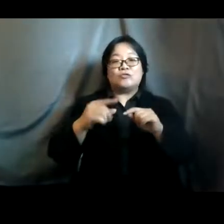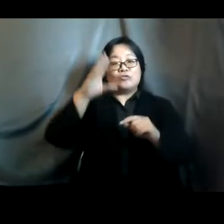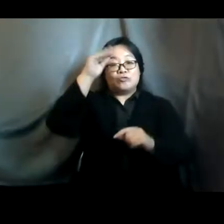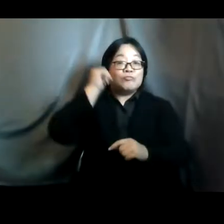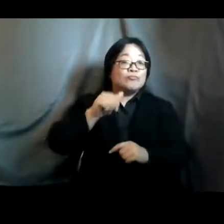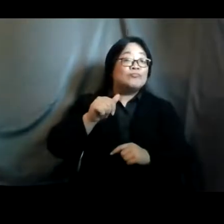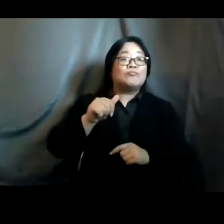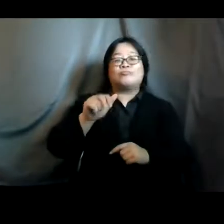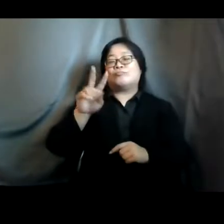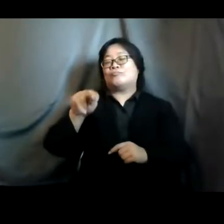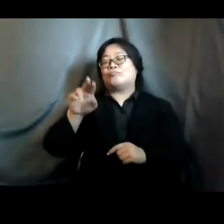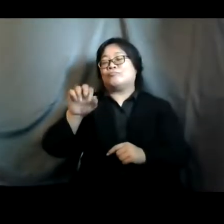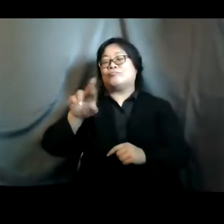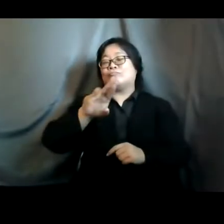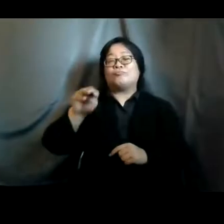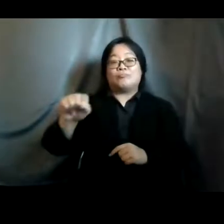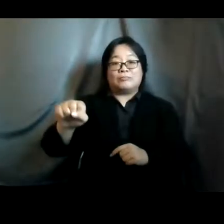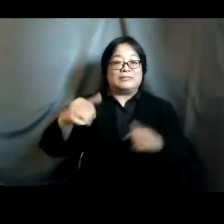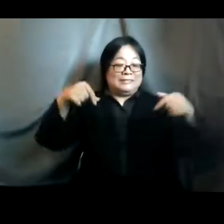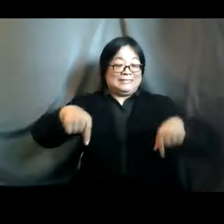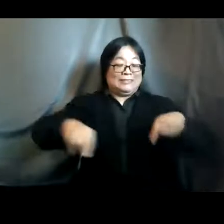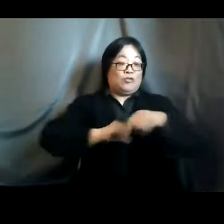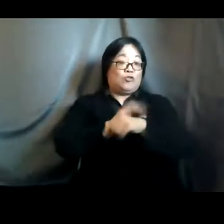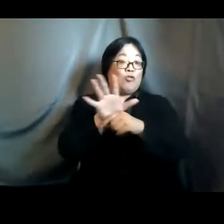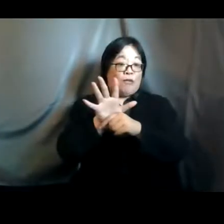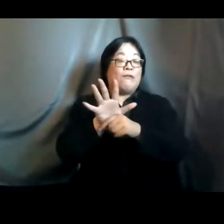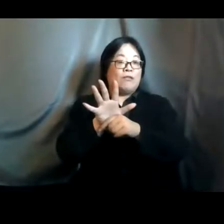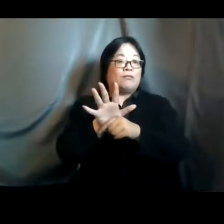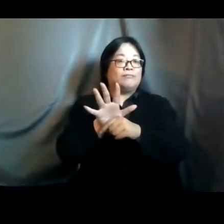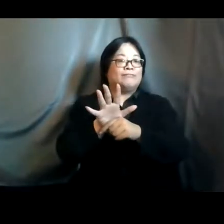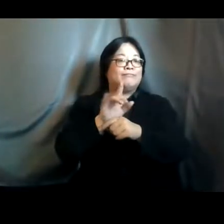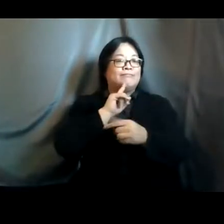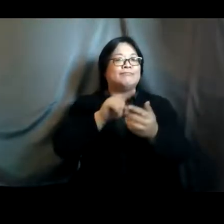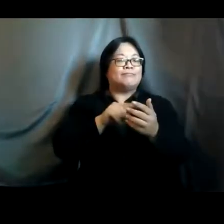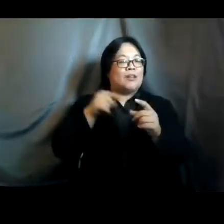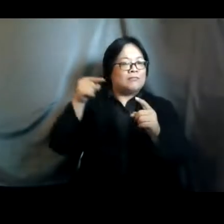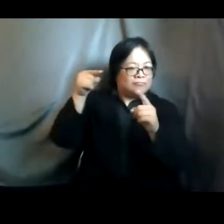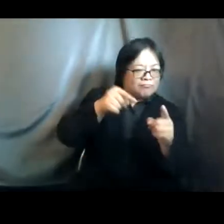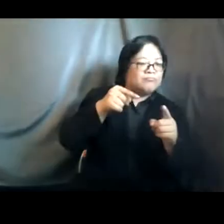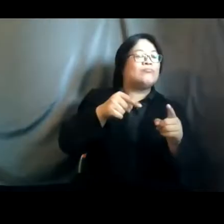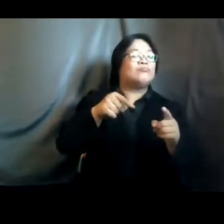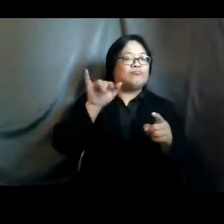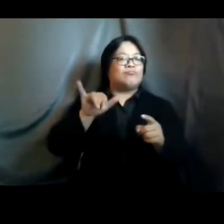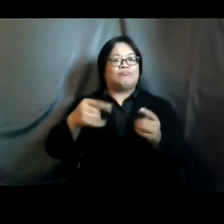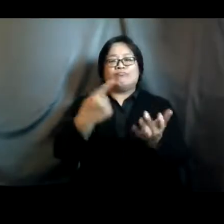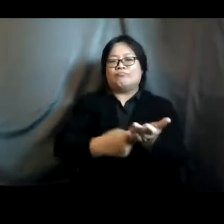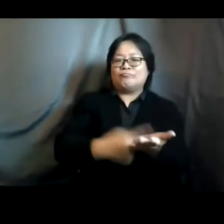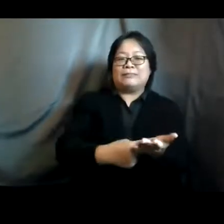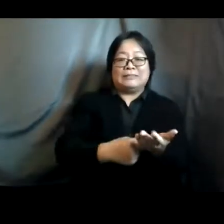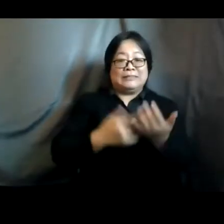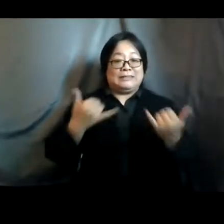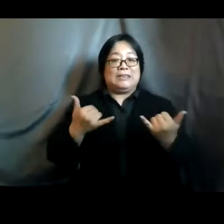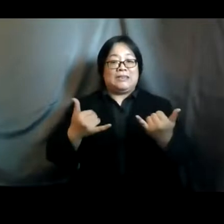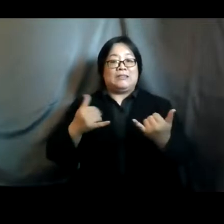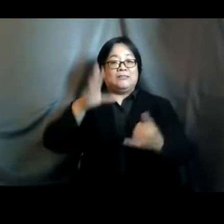society and i think covid19 has really kind of put the spotlight on that issue again because we saw a resurgence of gender